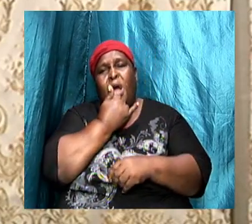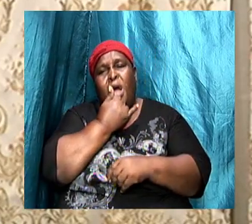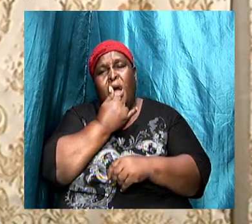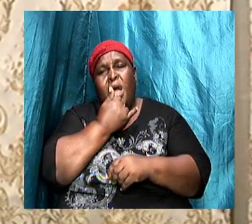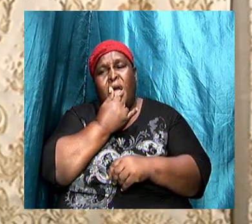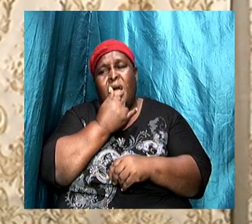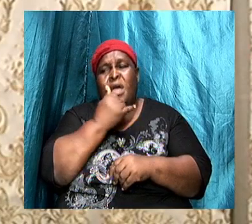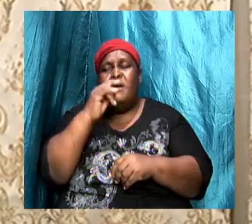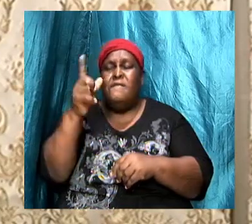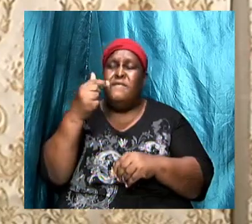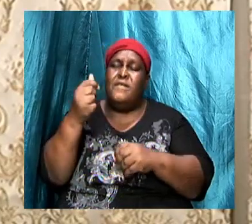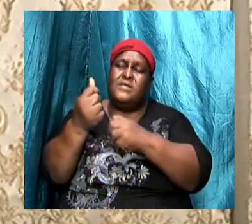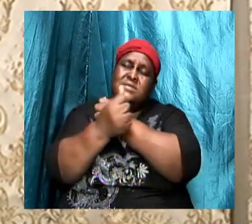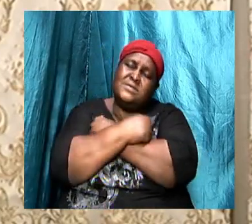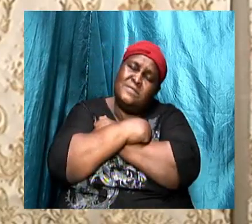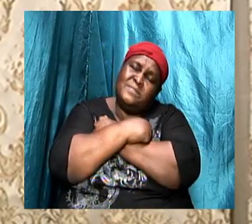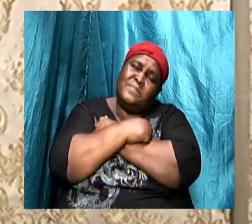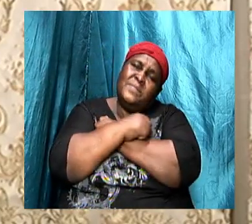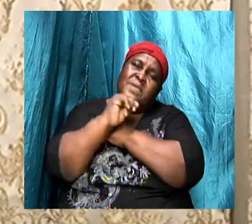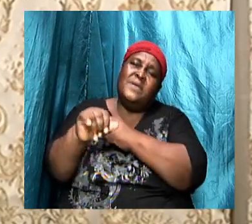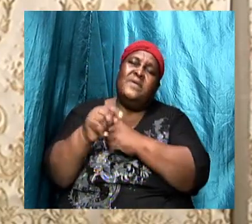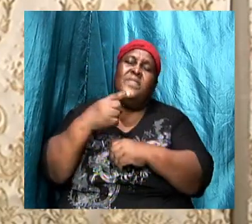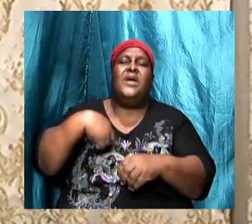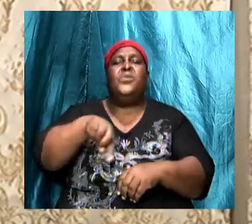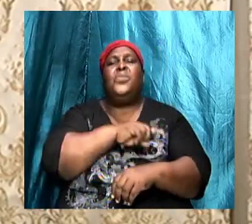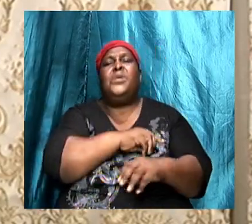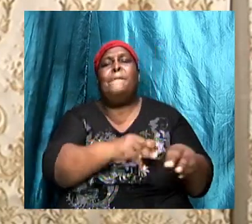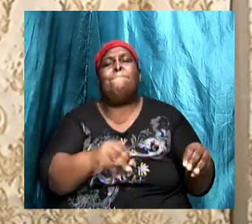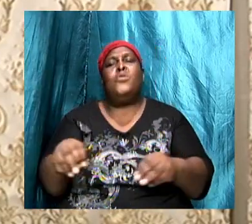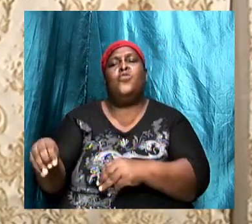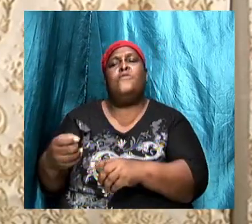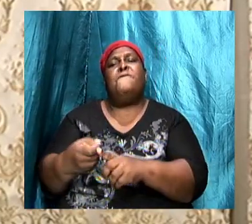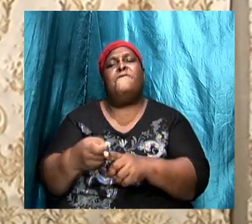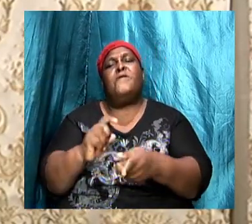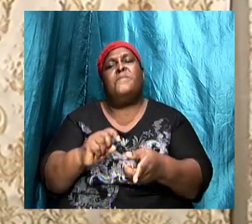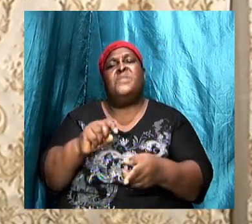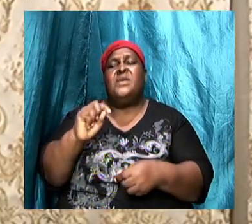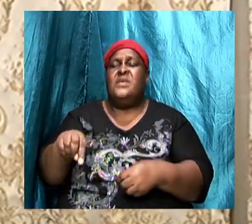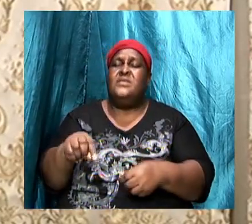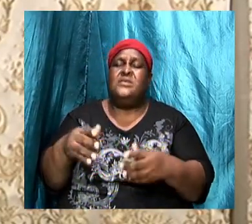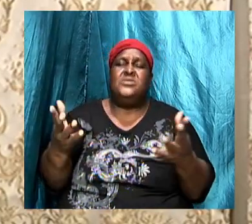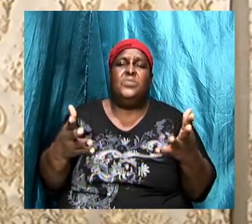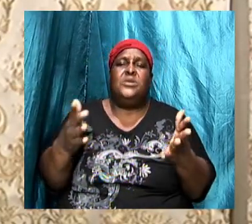we have walked away from and this is what Jesus was saying